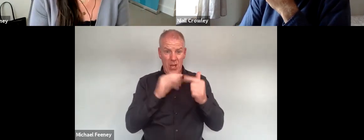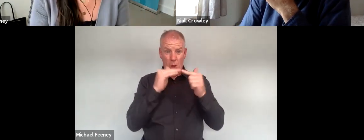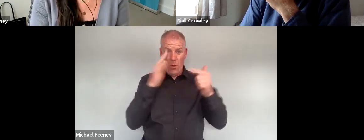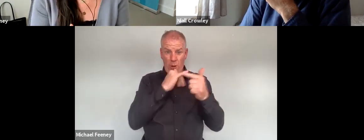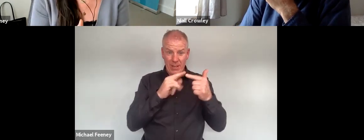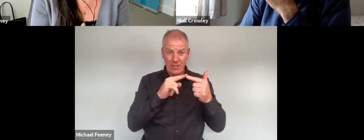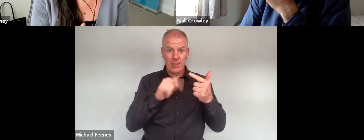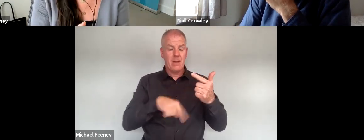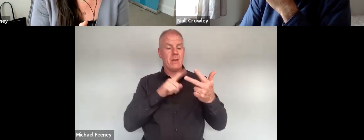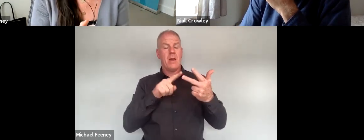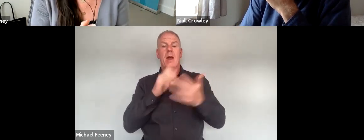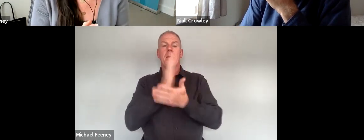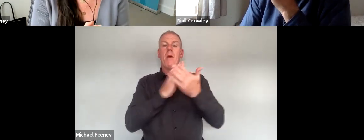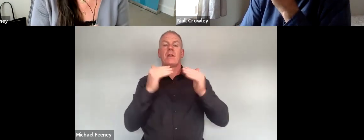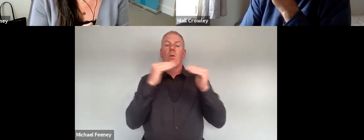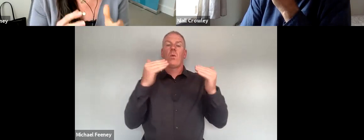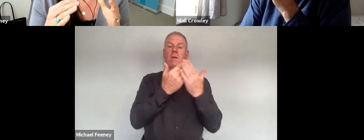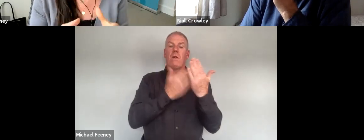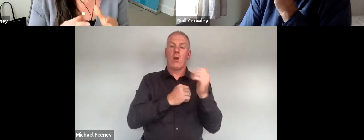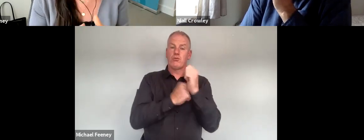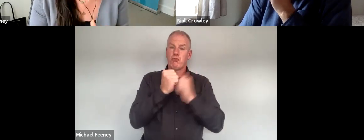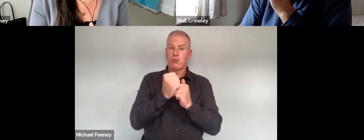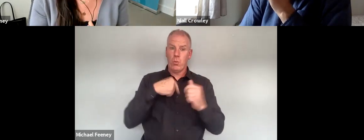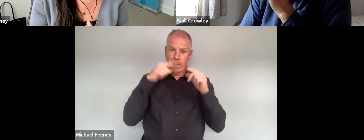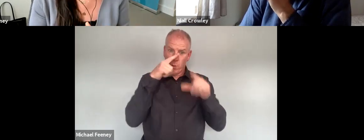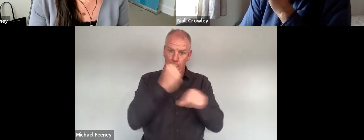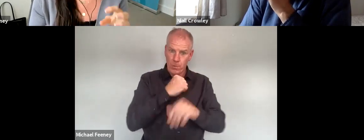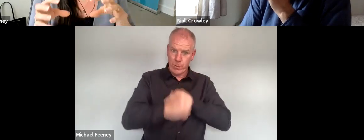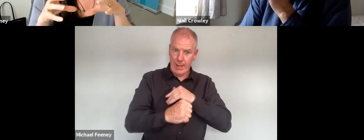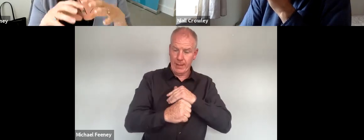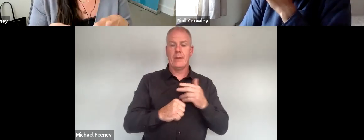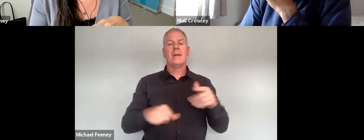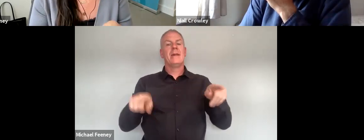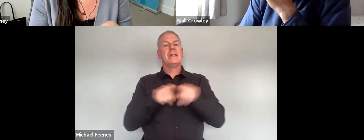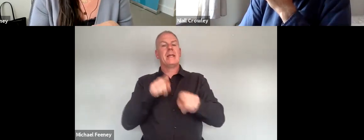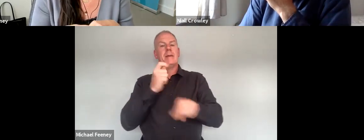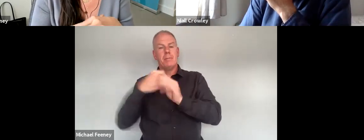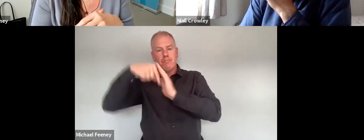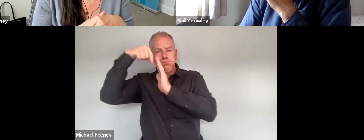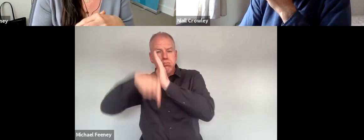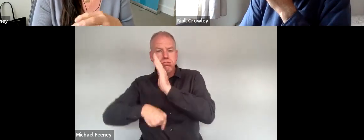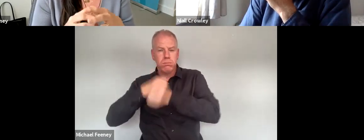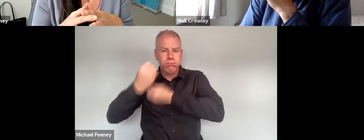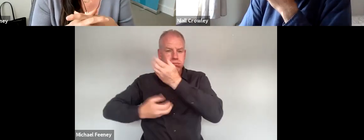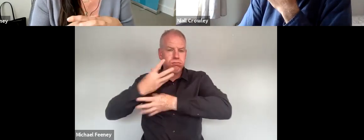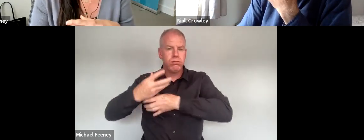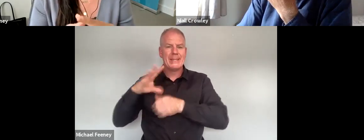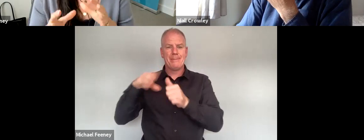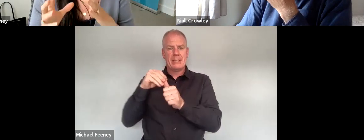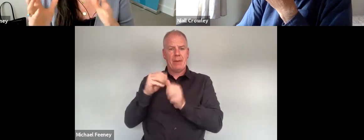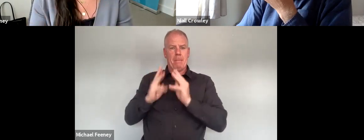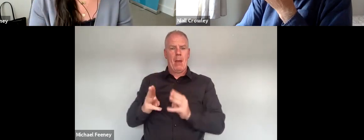and as part of the equality law infrastructure that we're focusing on today as well as drilling down then into some of our specific powers.